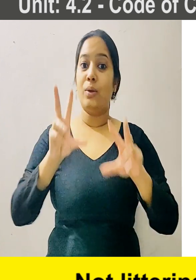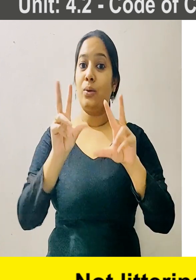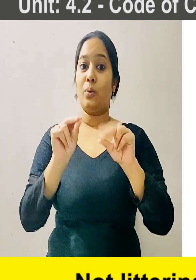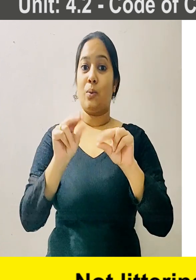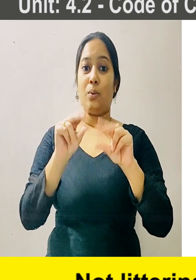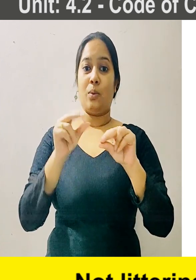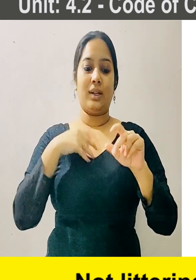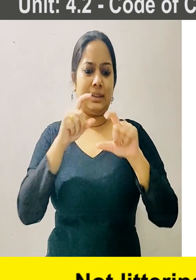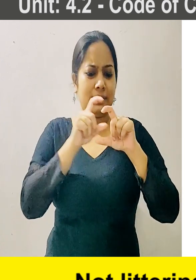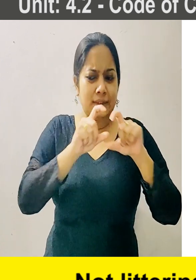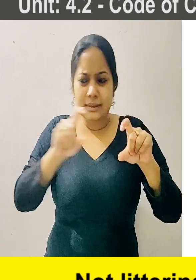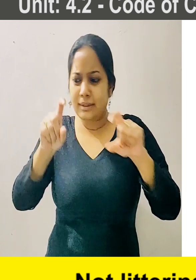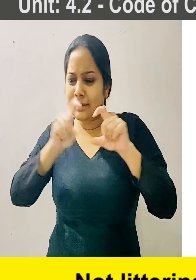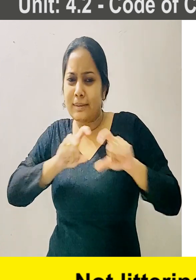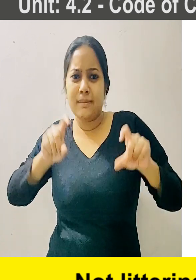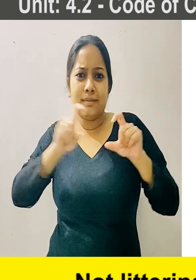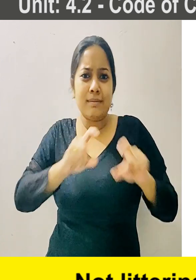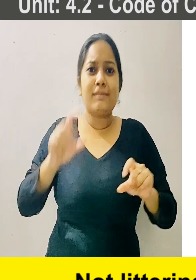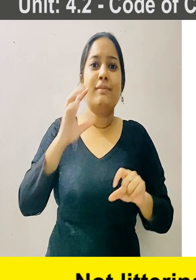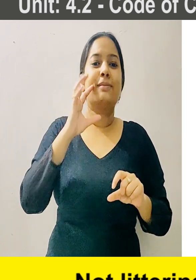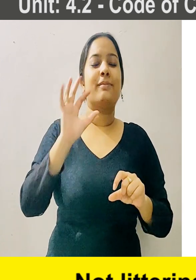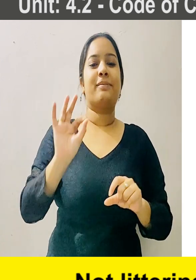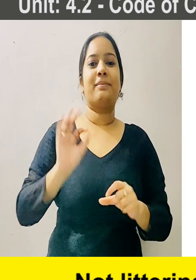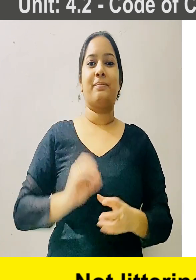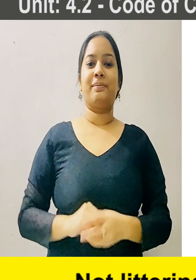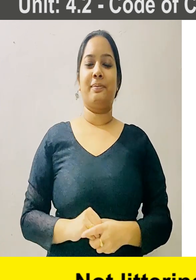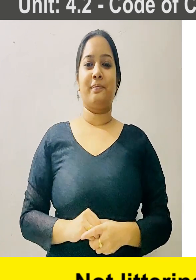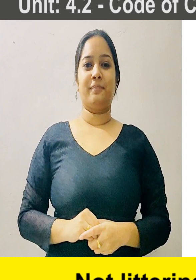immediate work area clean and tidy.